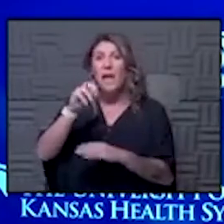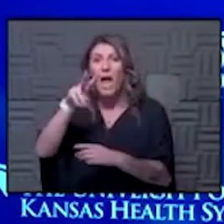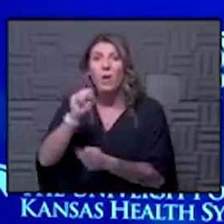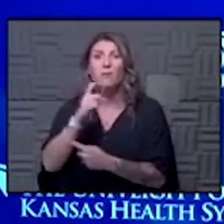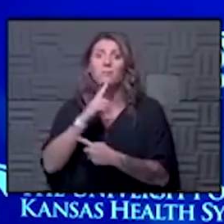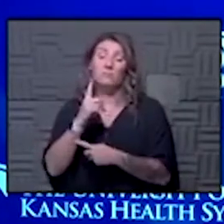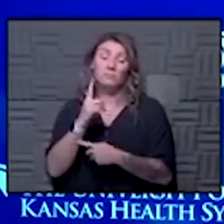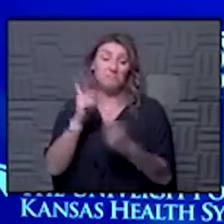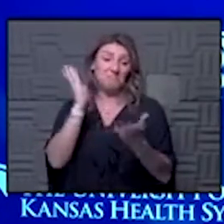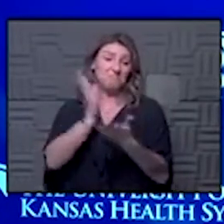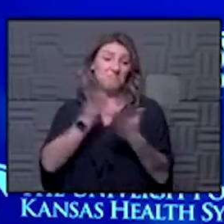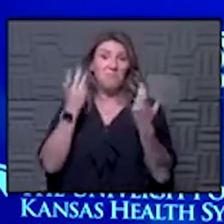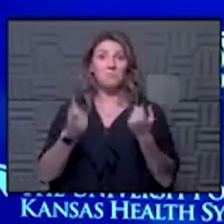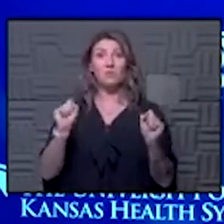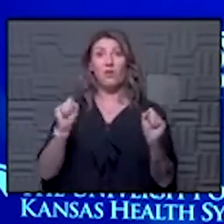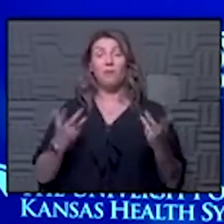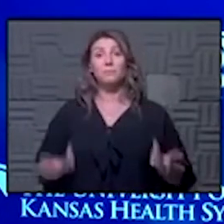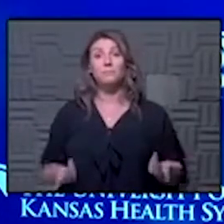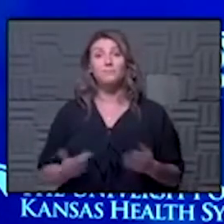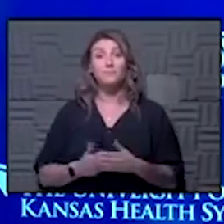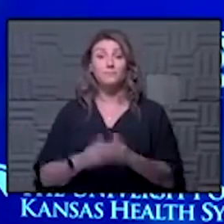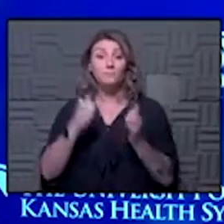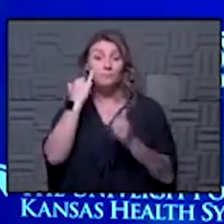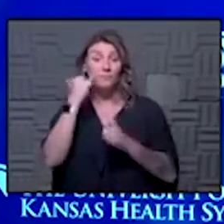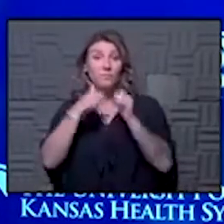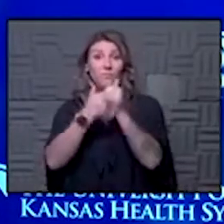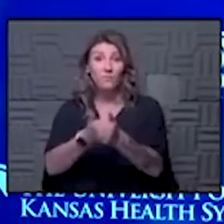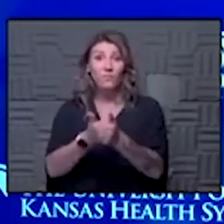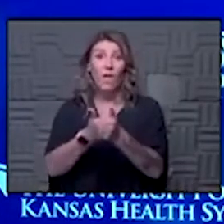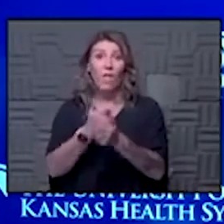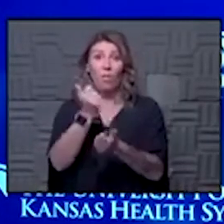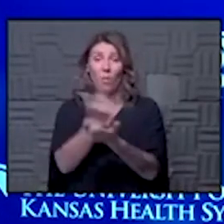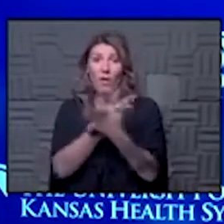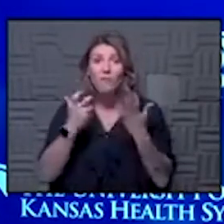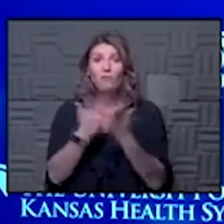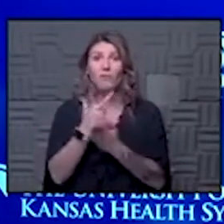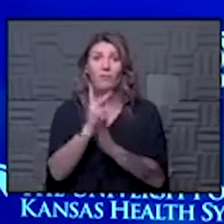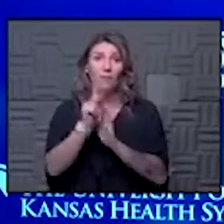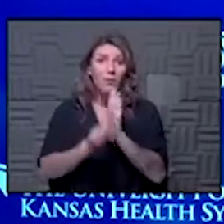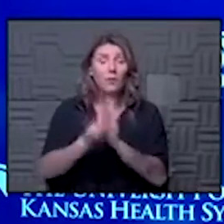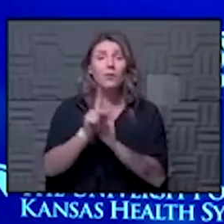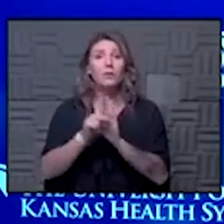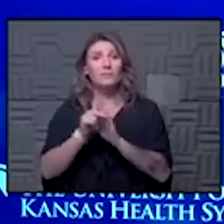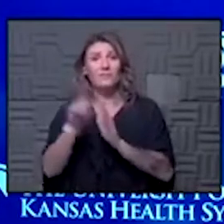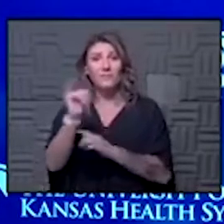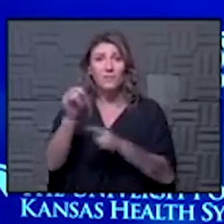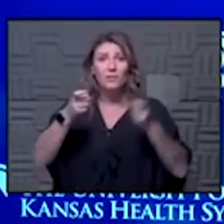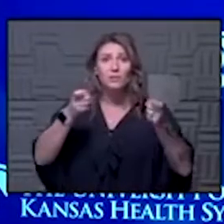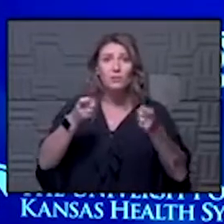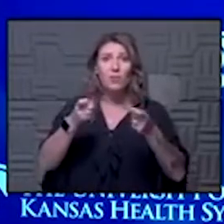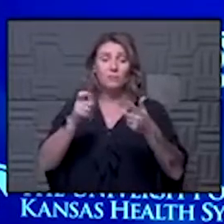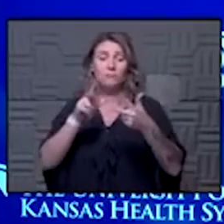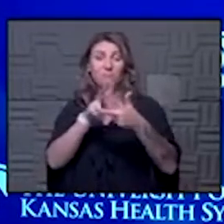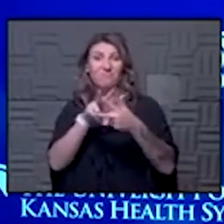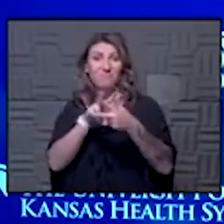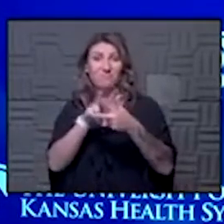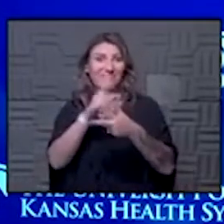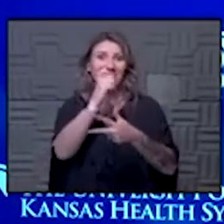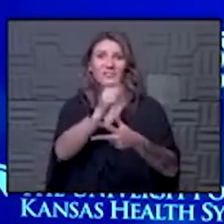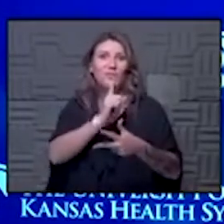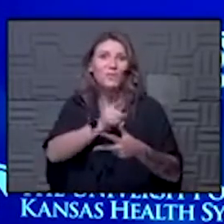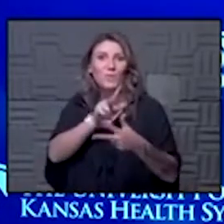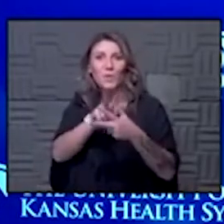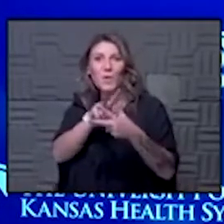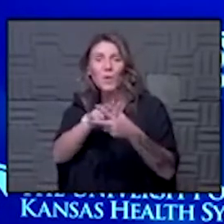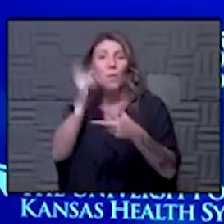the good news is that if you follow the principles of infection control a and B won't be true because you'll negate that effect because you're